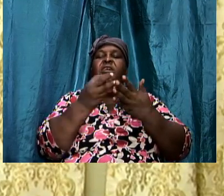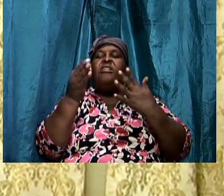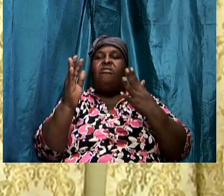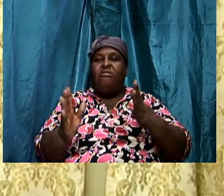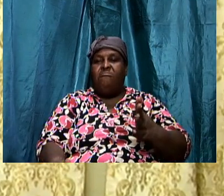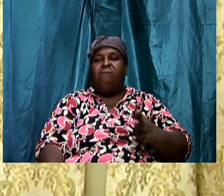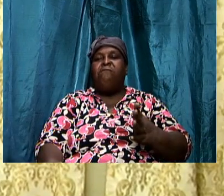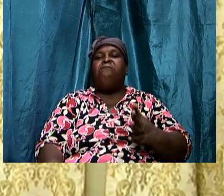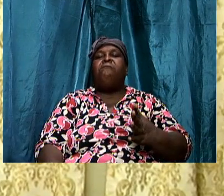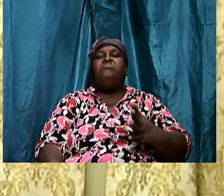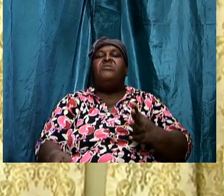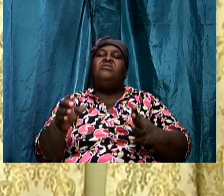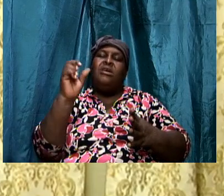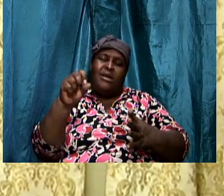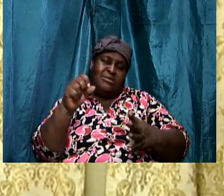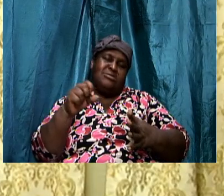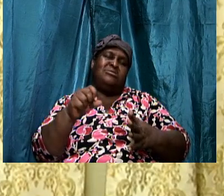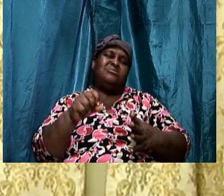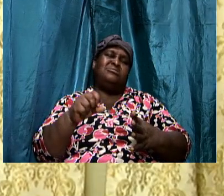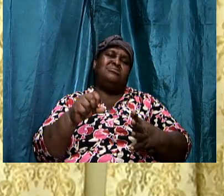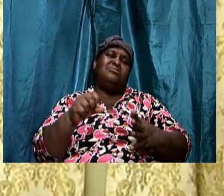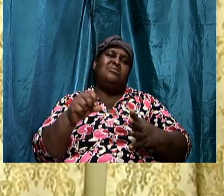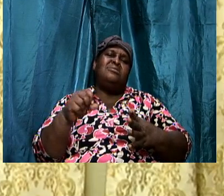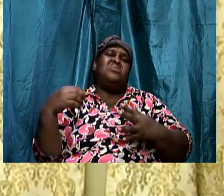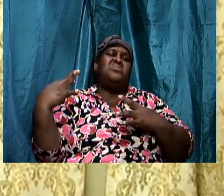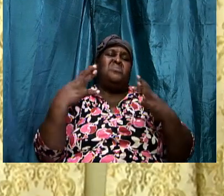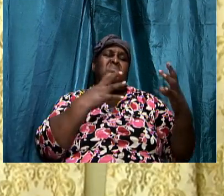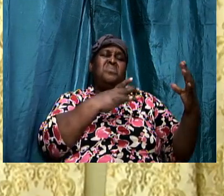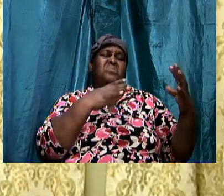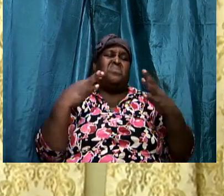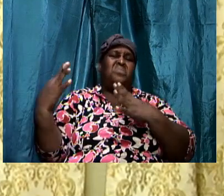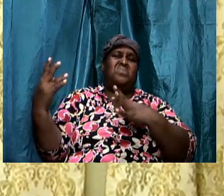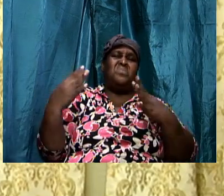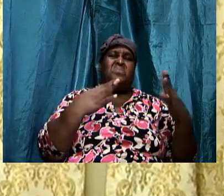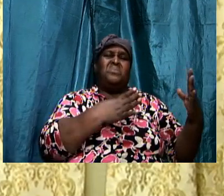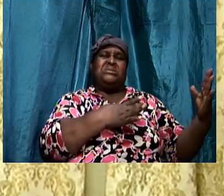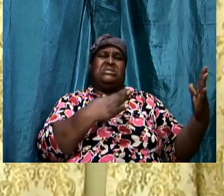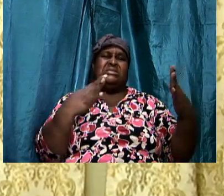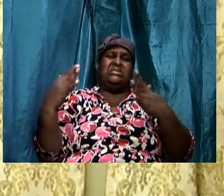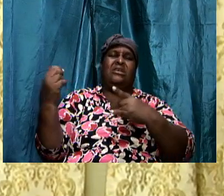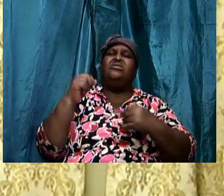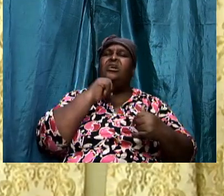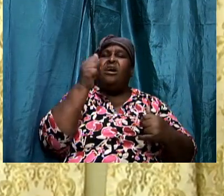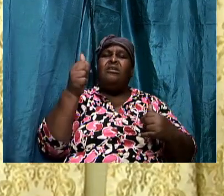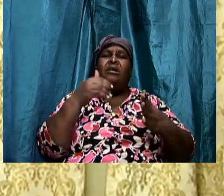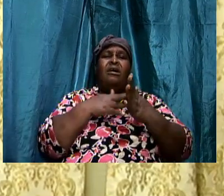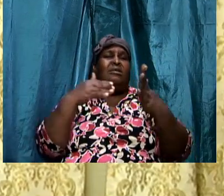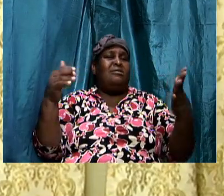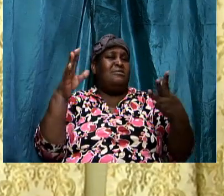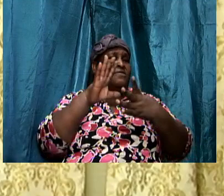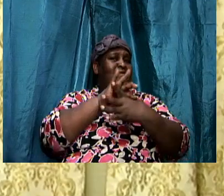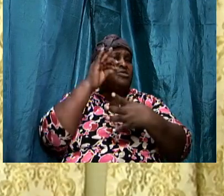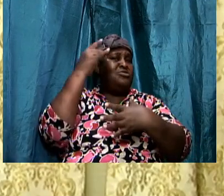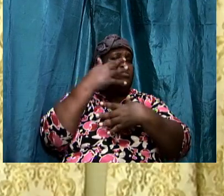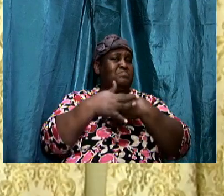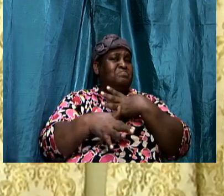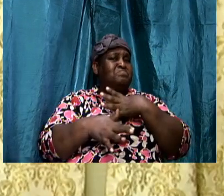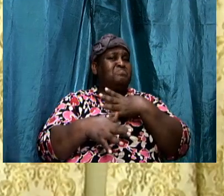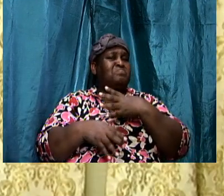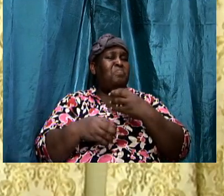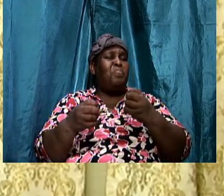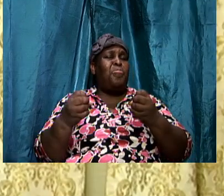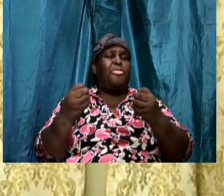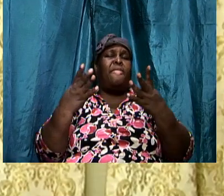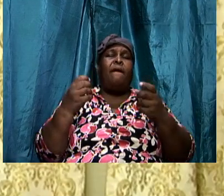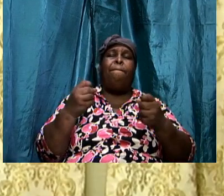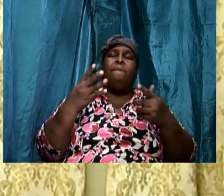We are in warfare. We wrestle not. Against flesh and blood. But many of us. Don't even know the extent.